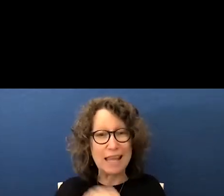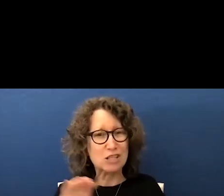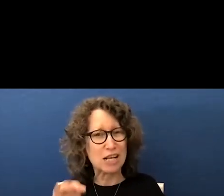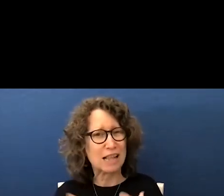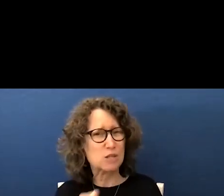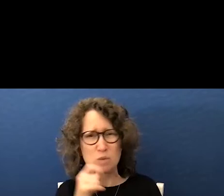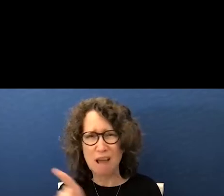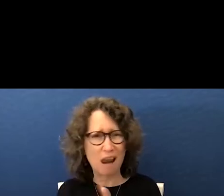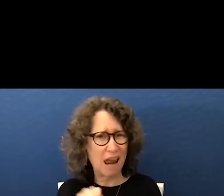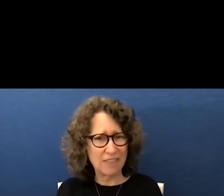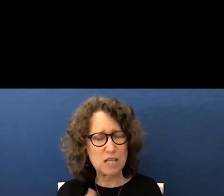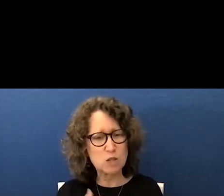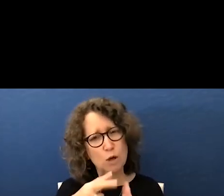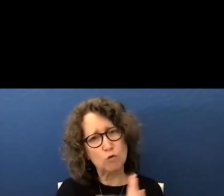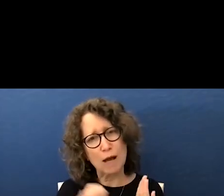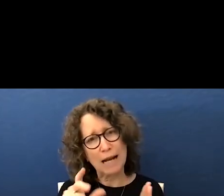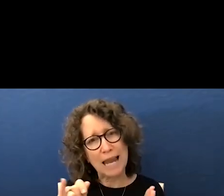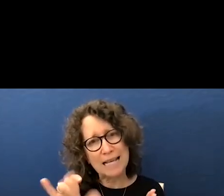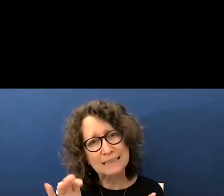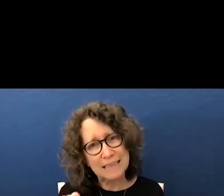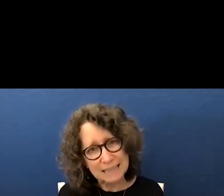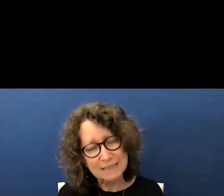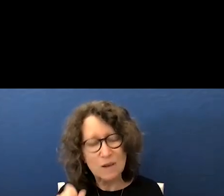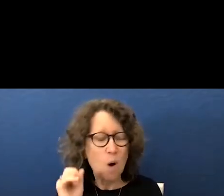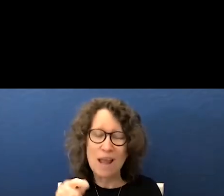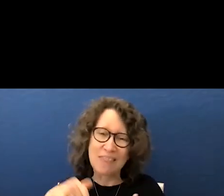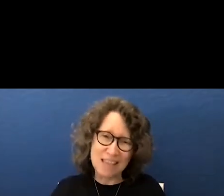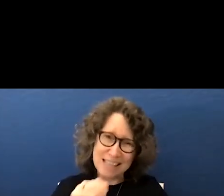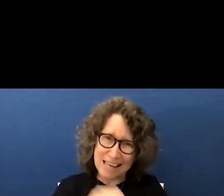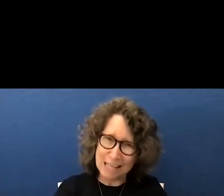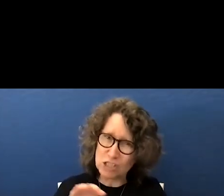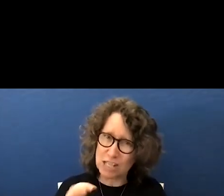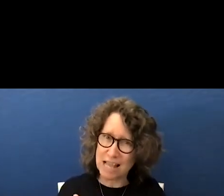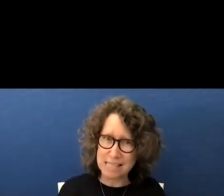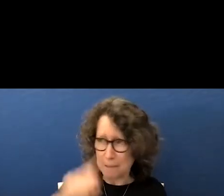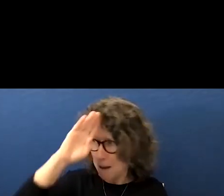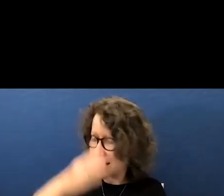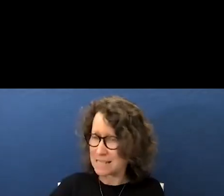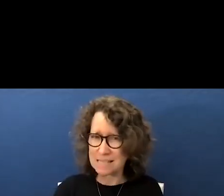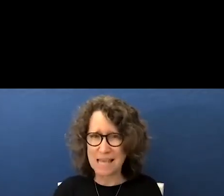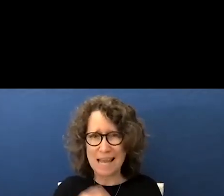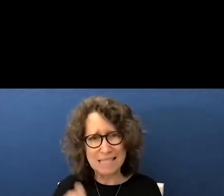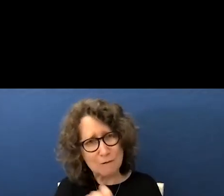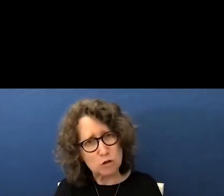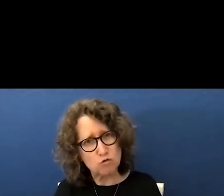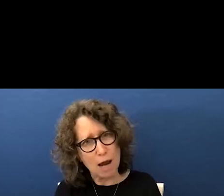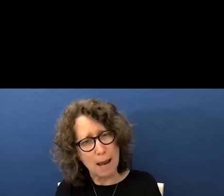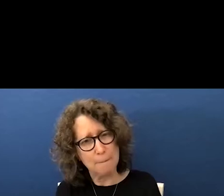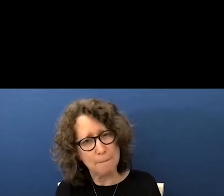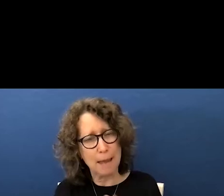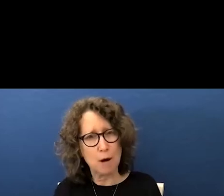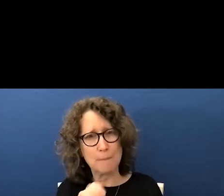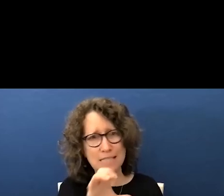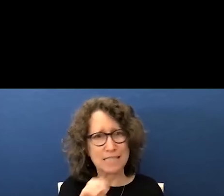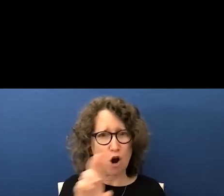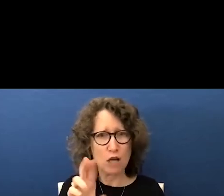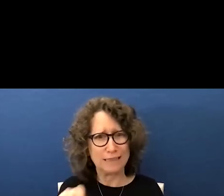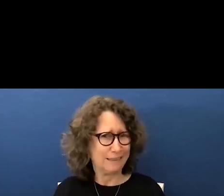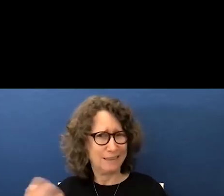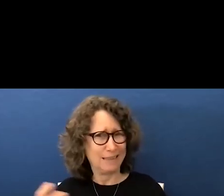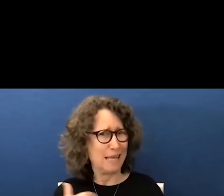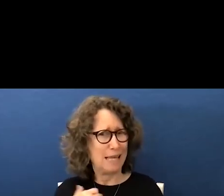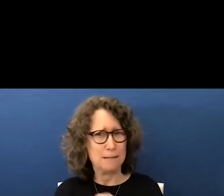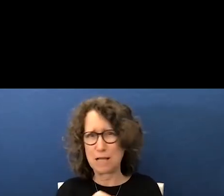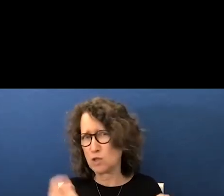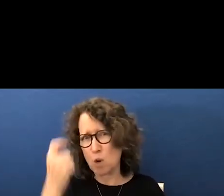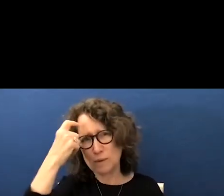not like this we read classics okay this is an english class and my son is having to write a paper on crt it makes